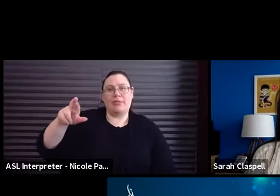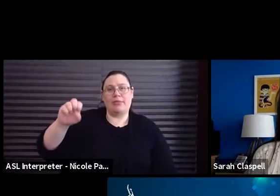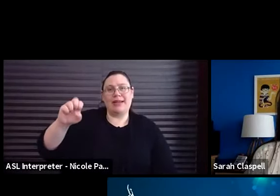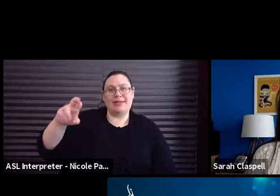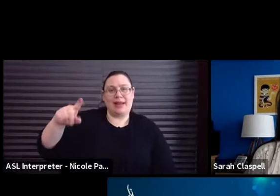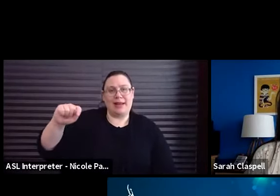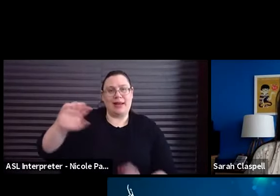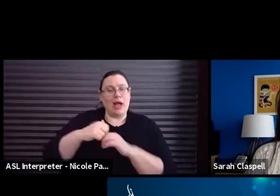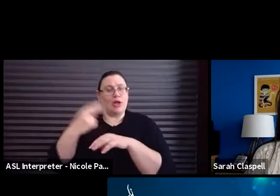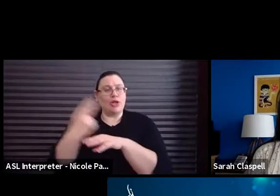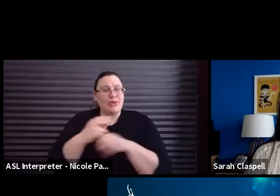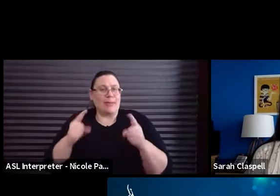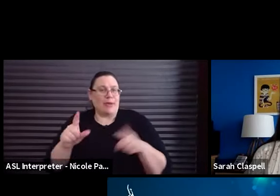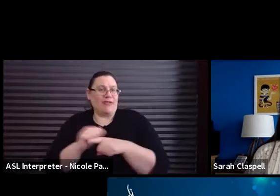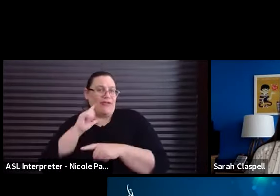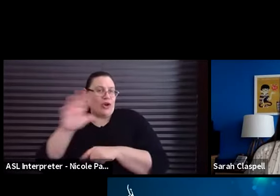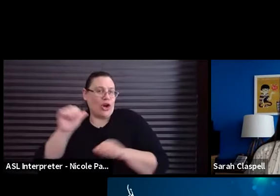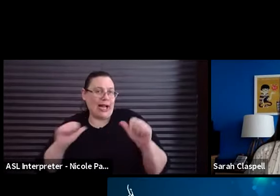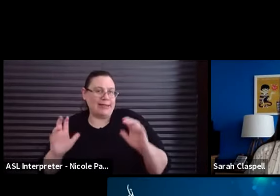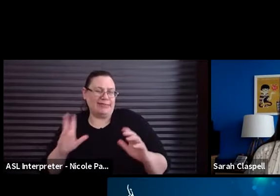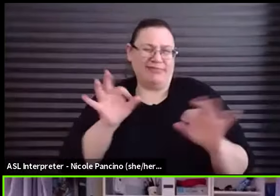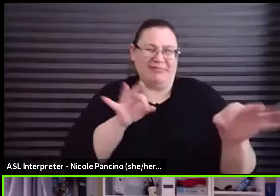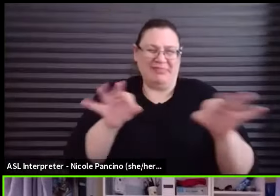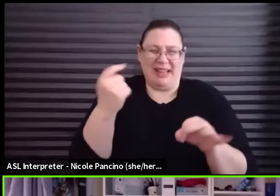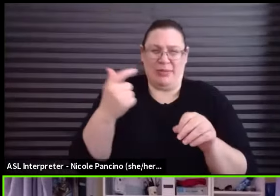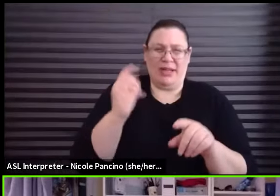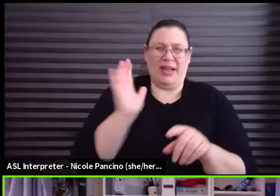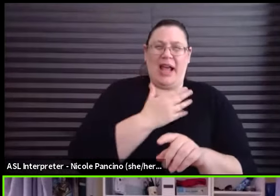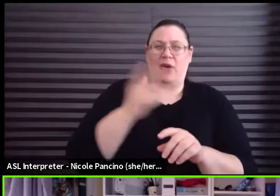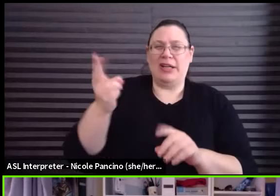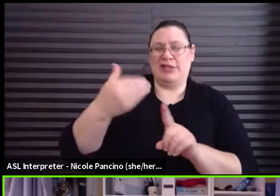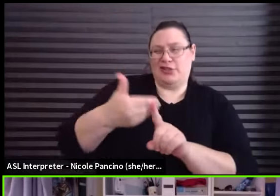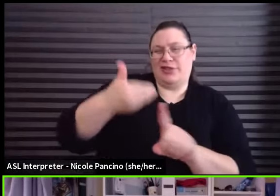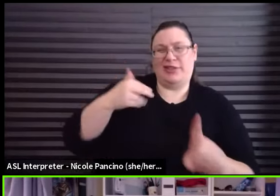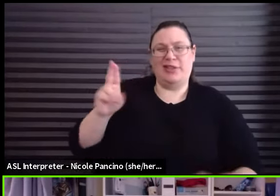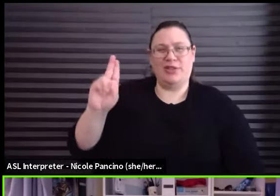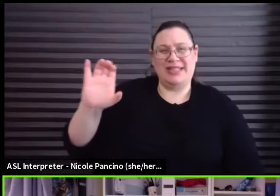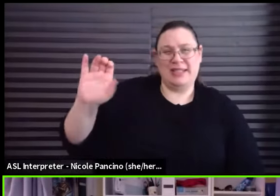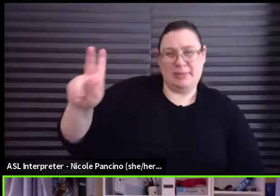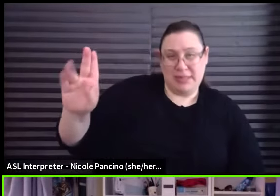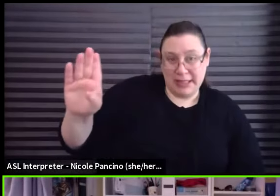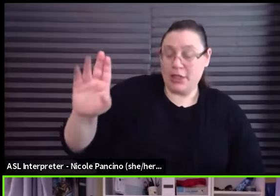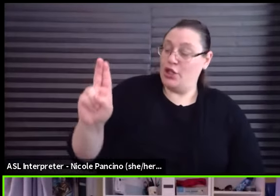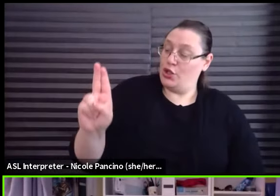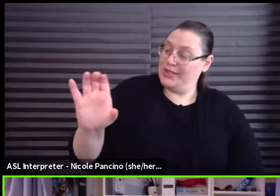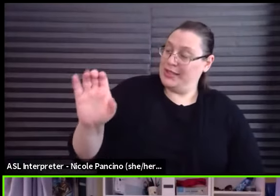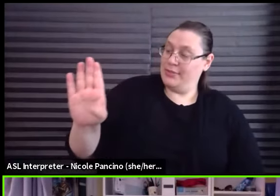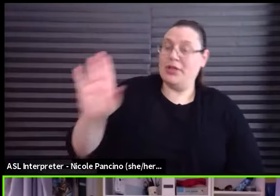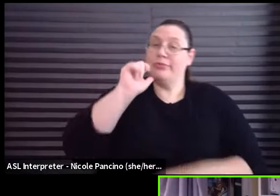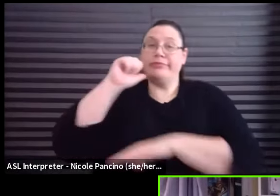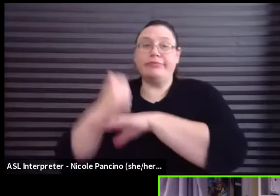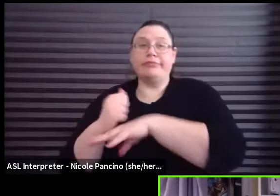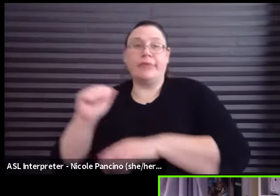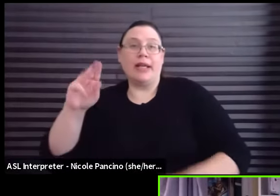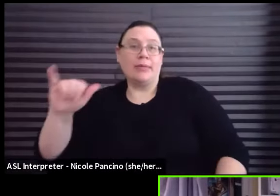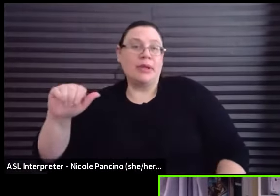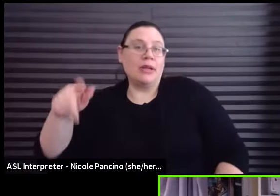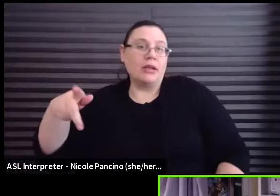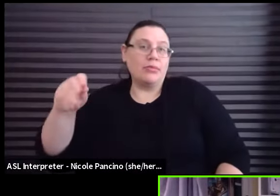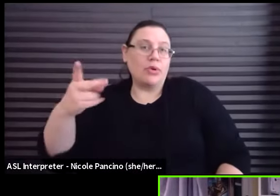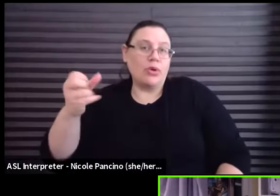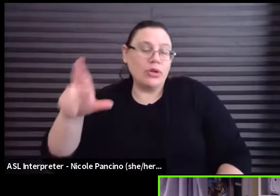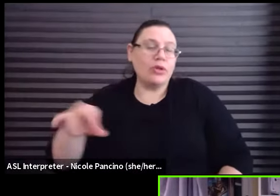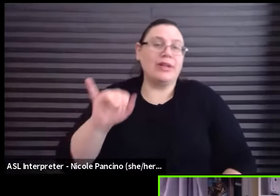Just to give you a brief history of the Upright Citizens Brigade, our founders are Amy Poehler, Matt Walsh, Matt Besser, Ian